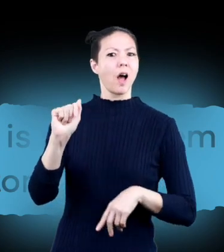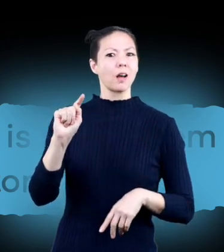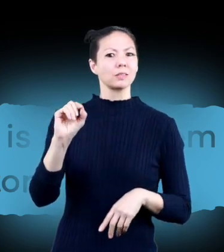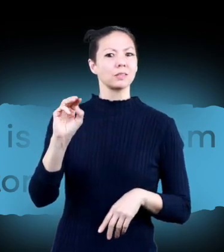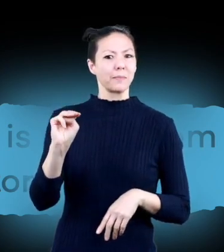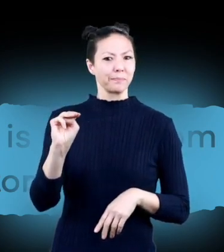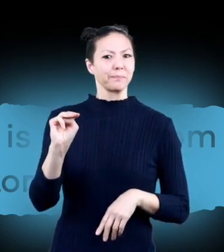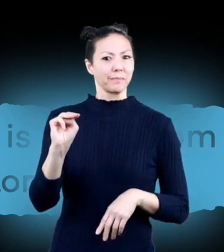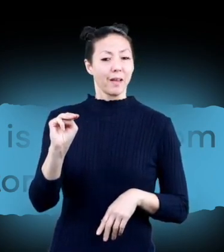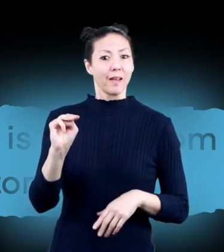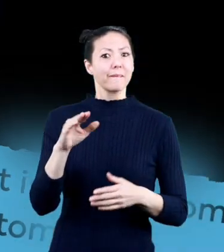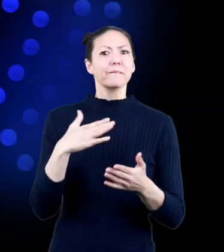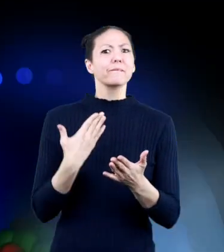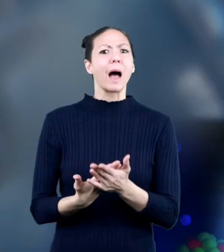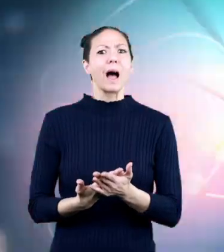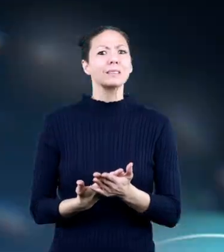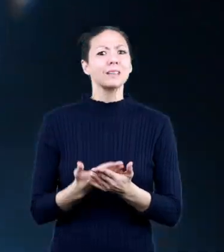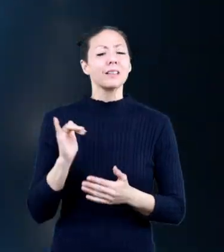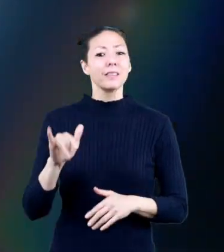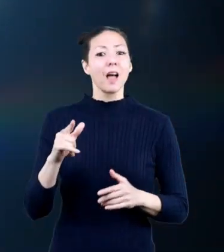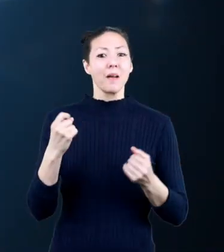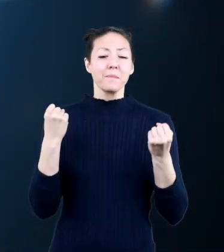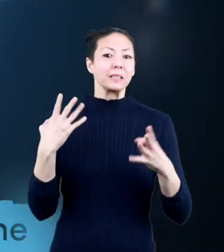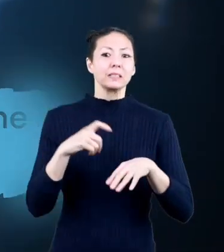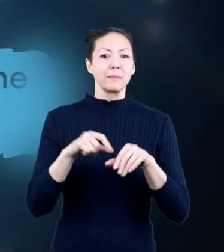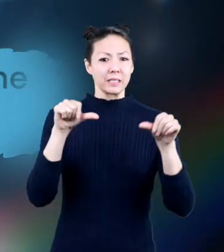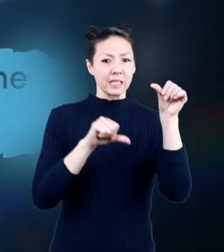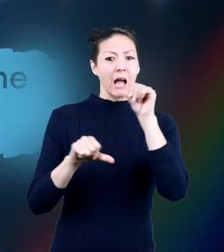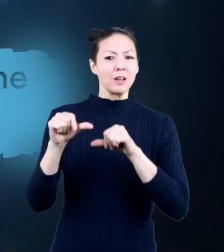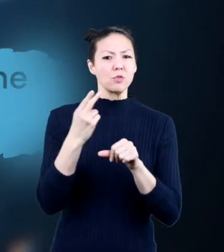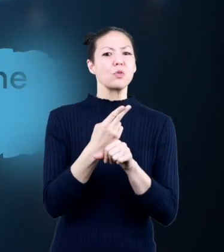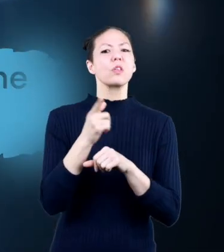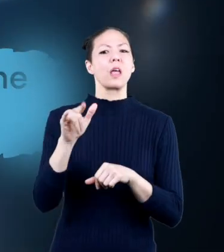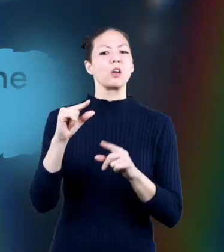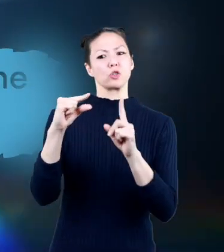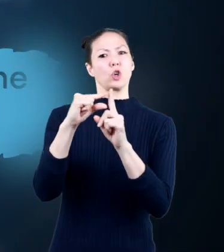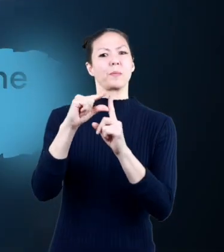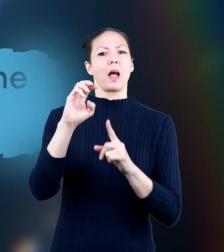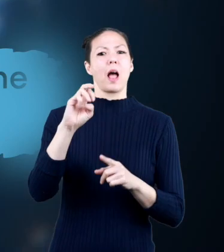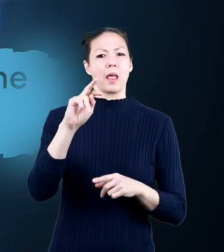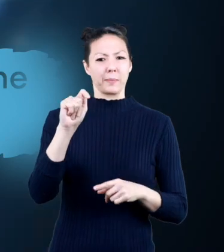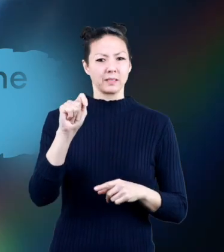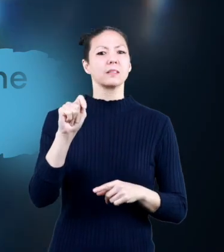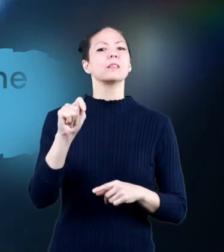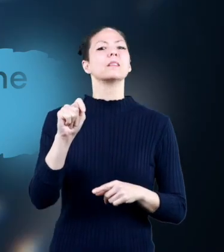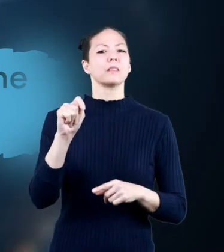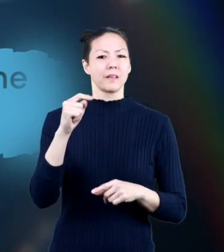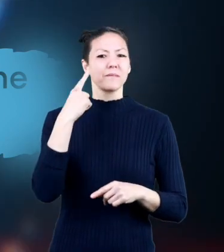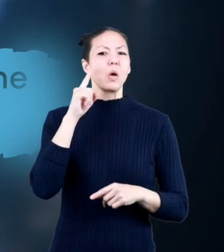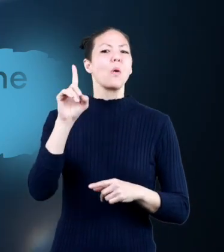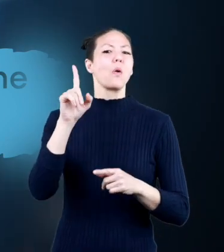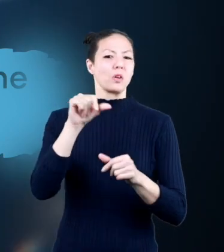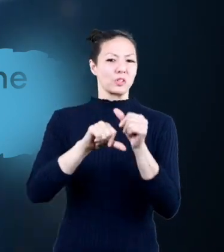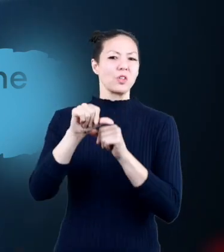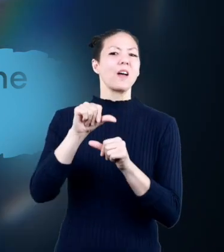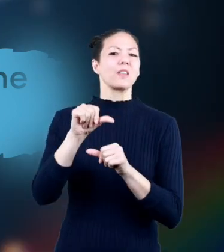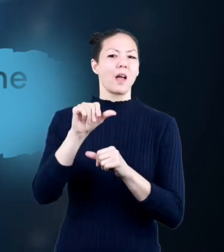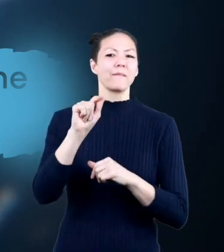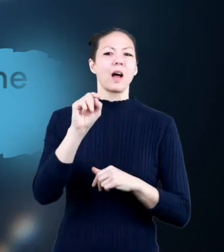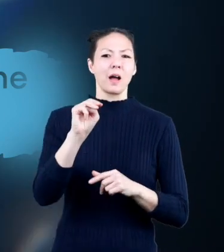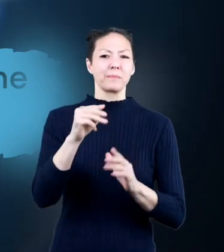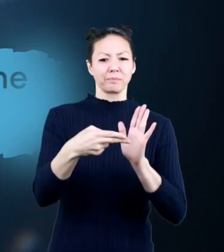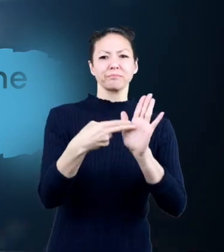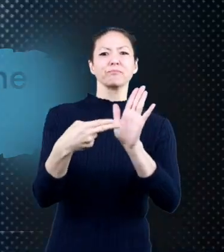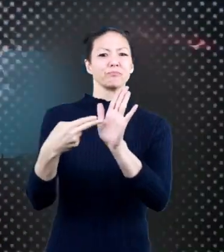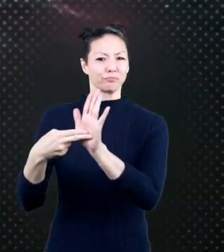kind of atom in fact a lot of the time scientists use the term element and the term atom in place of